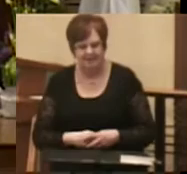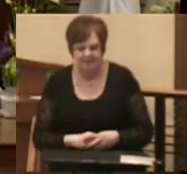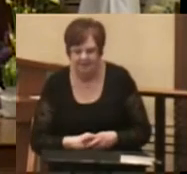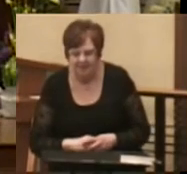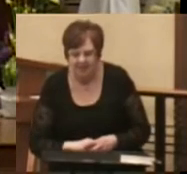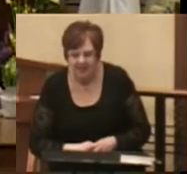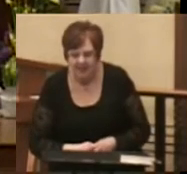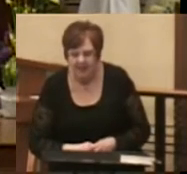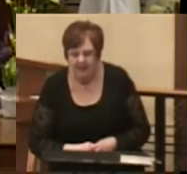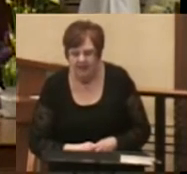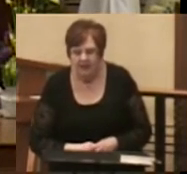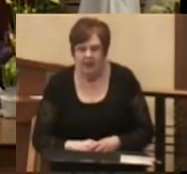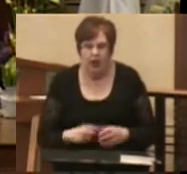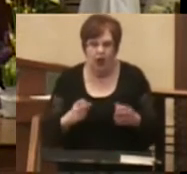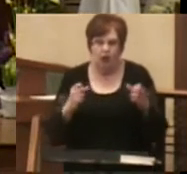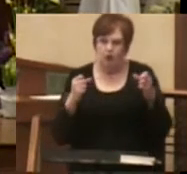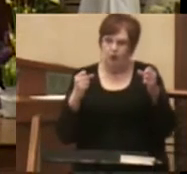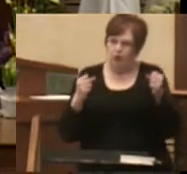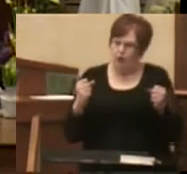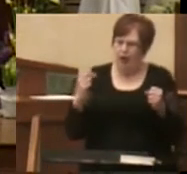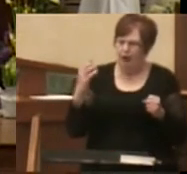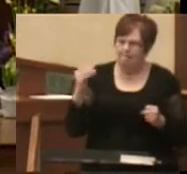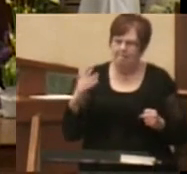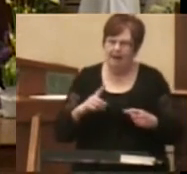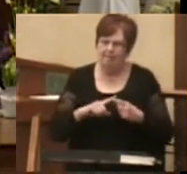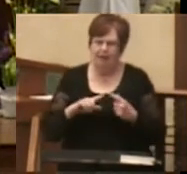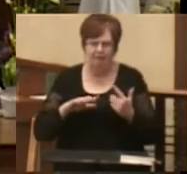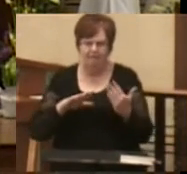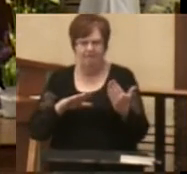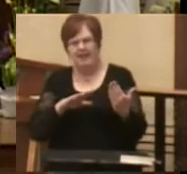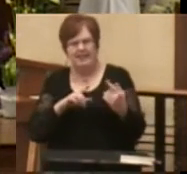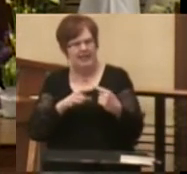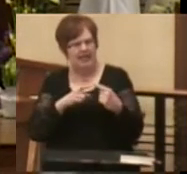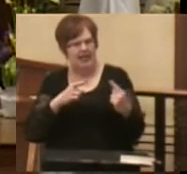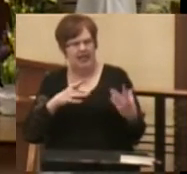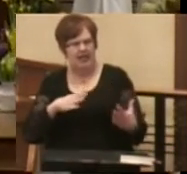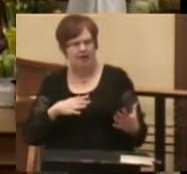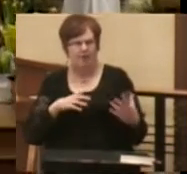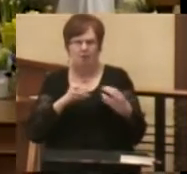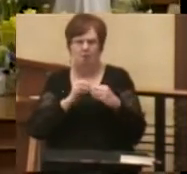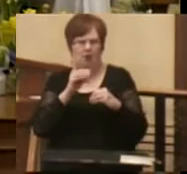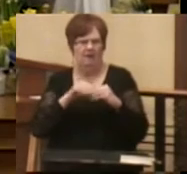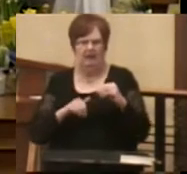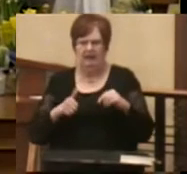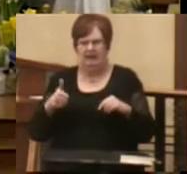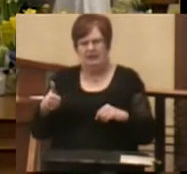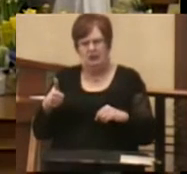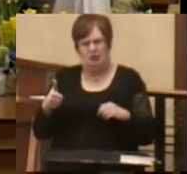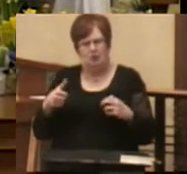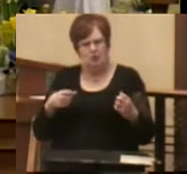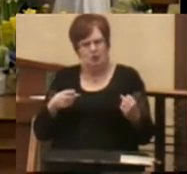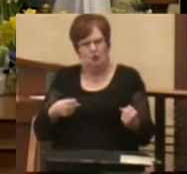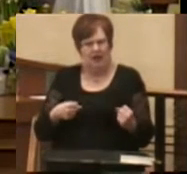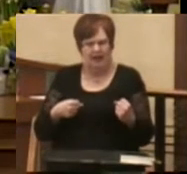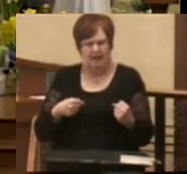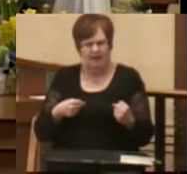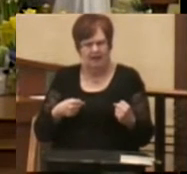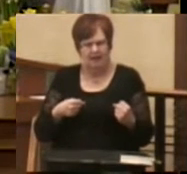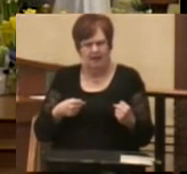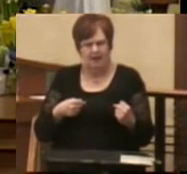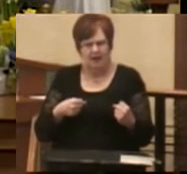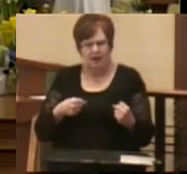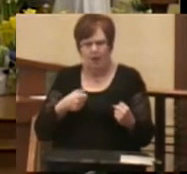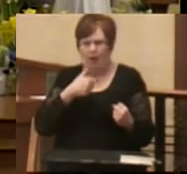He was a very strong man, but facing an enemy beyond his own strength. His wife grew